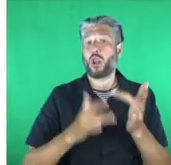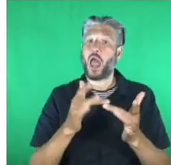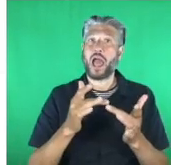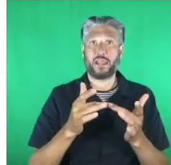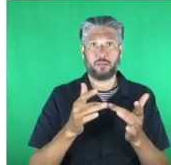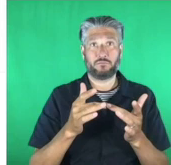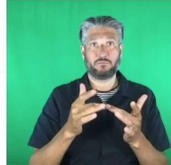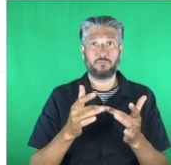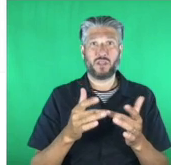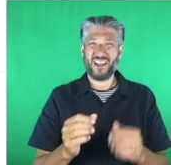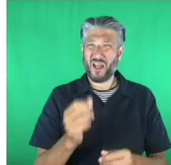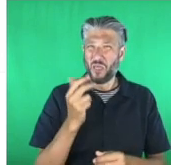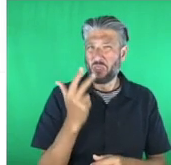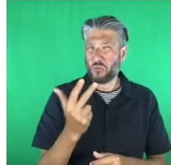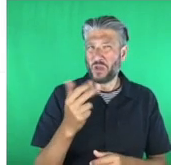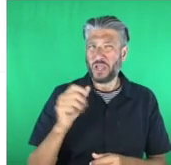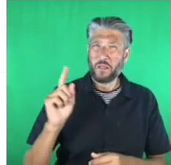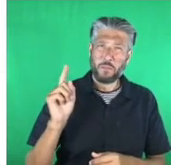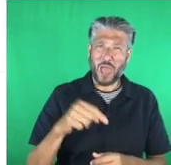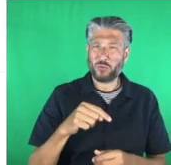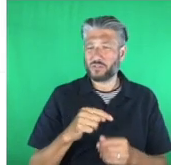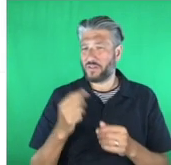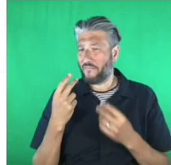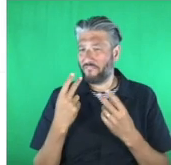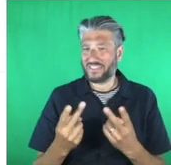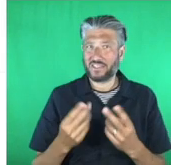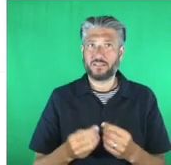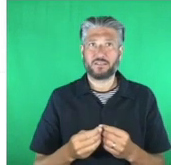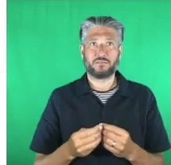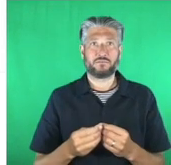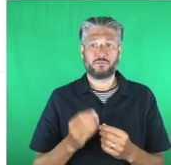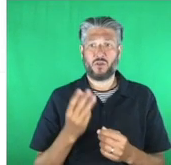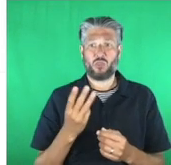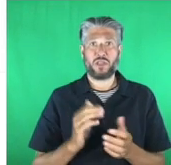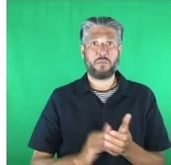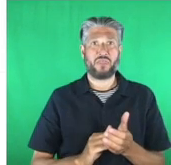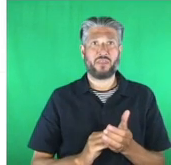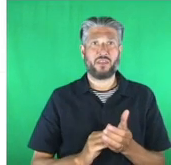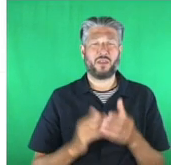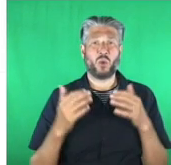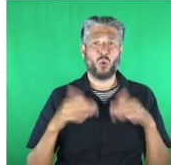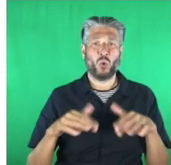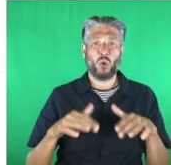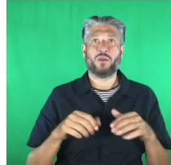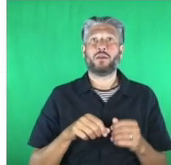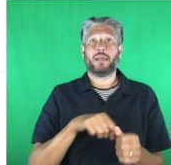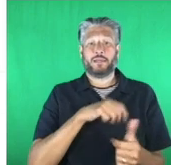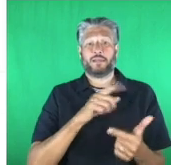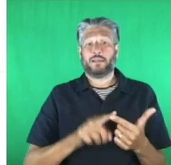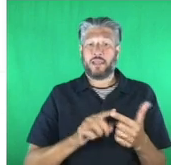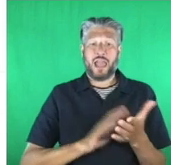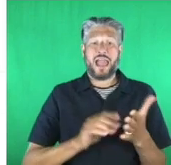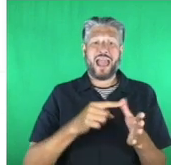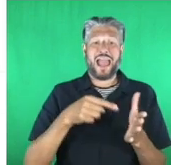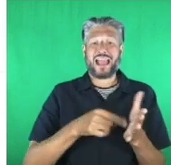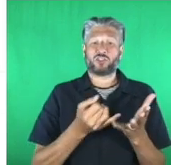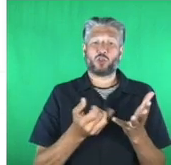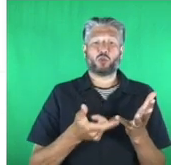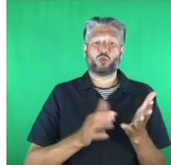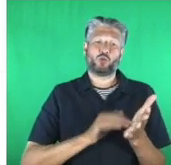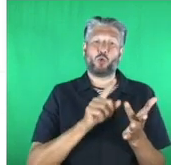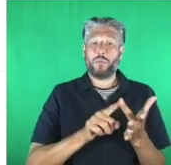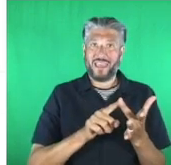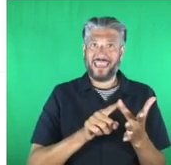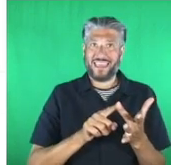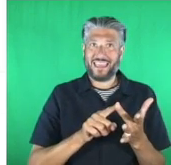months very impressive hapsumi is an exciting company that hopes to improve physical and mental